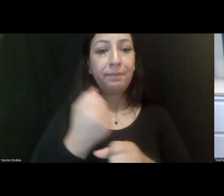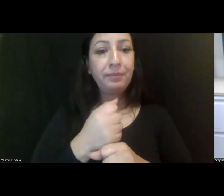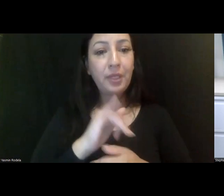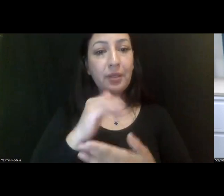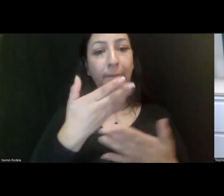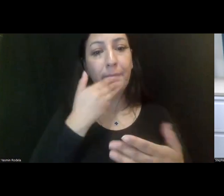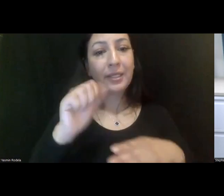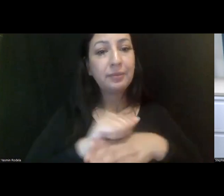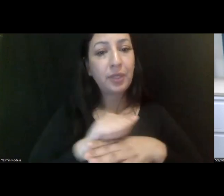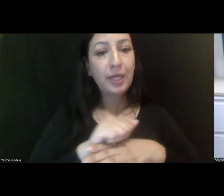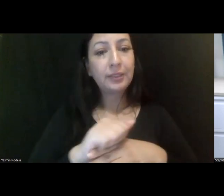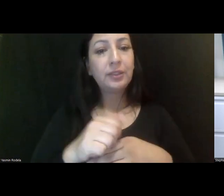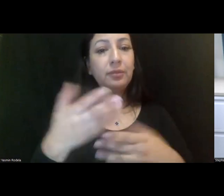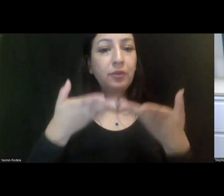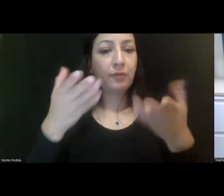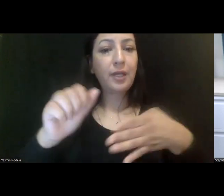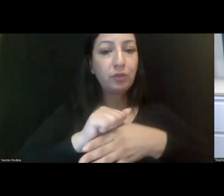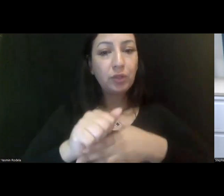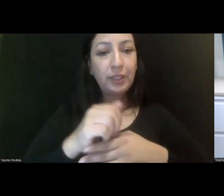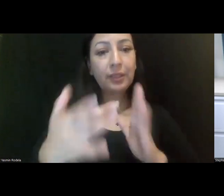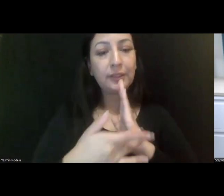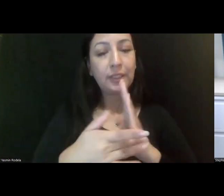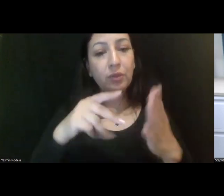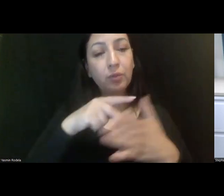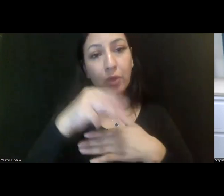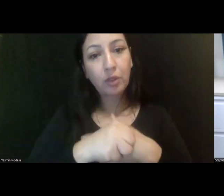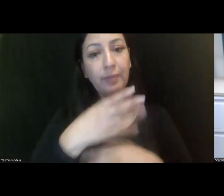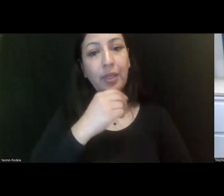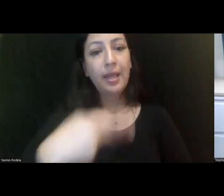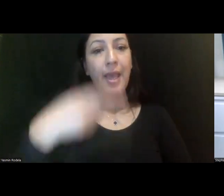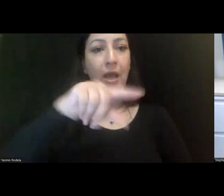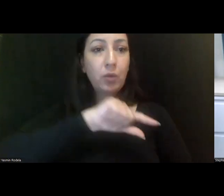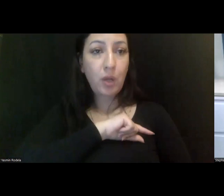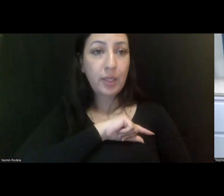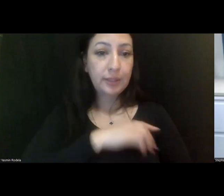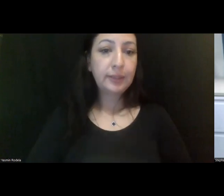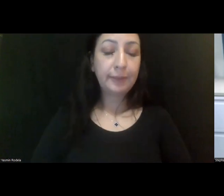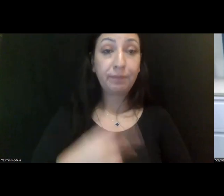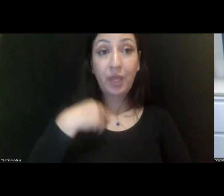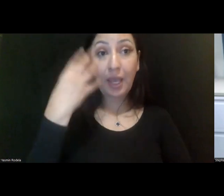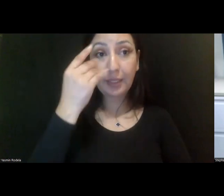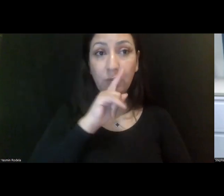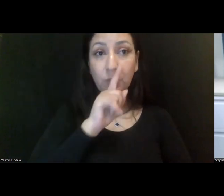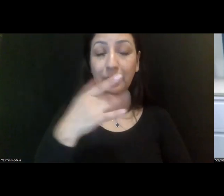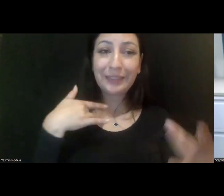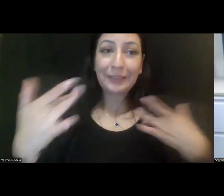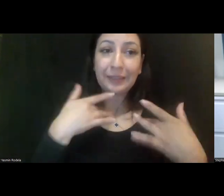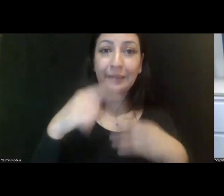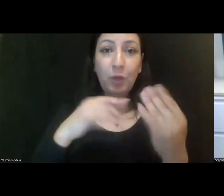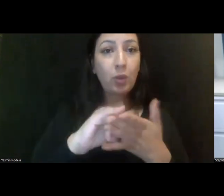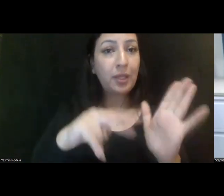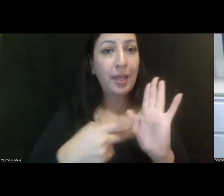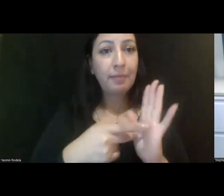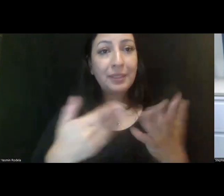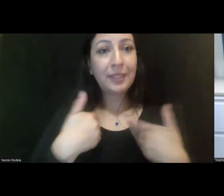assistance, and to promote high-quality programs. Um, so I think, um, really excited about what that means,